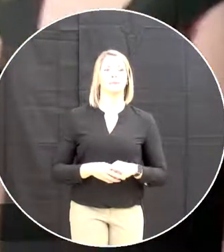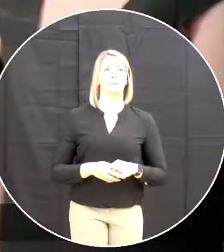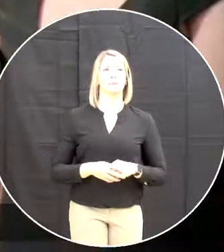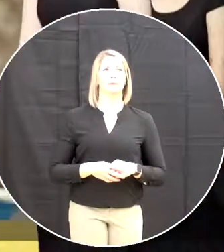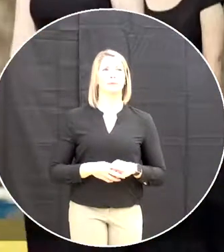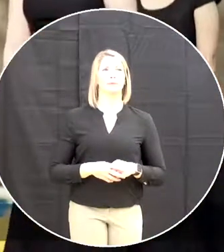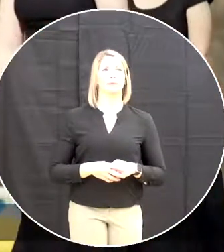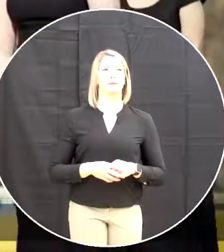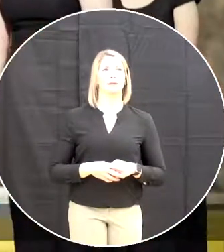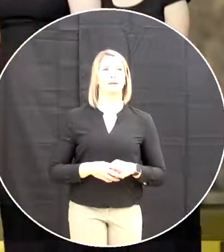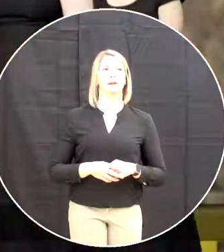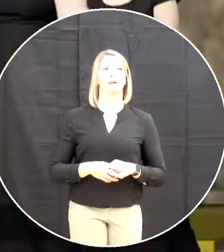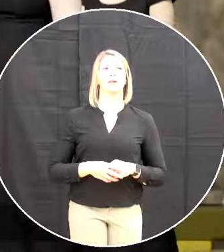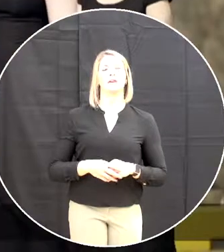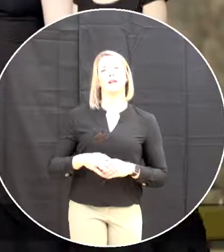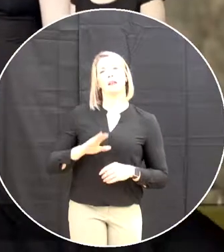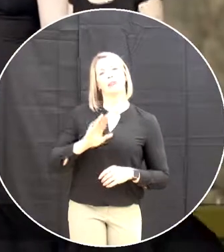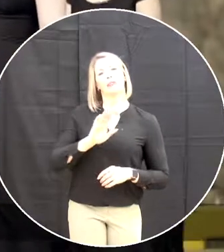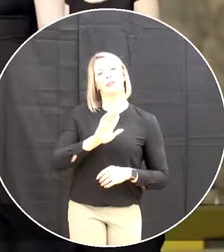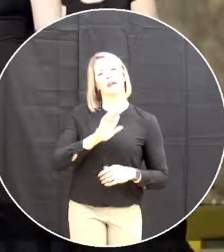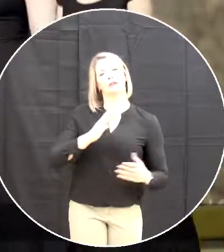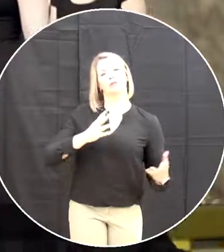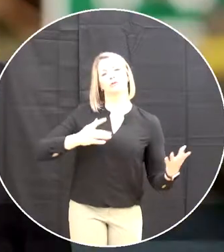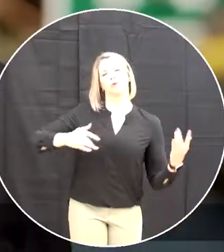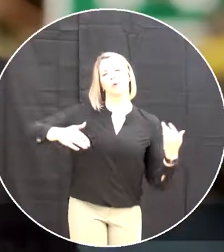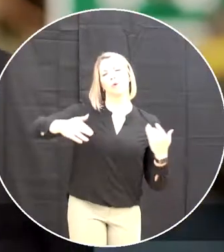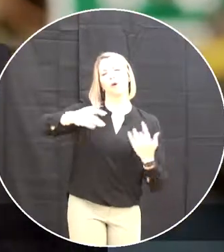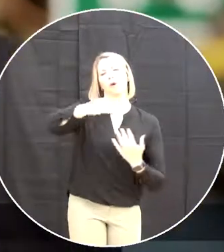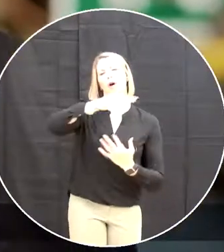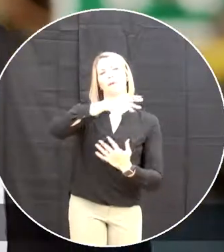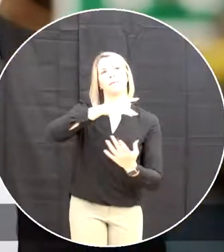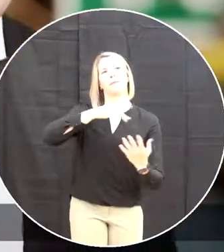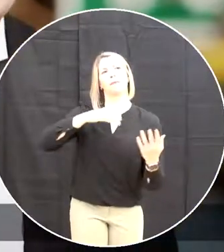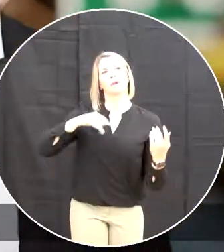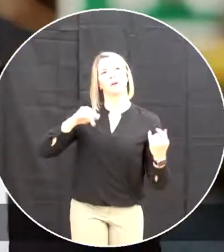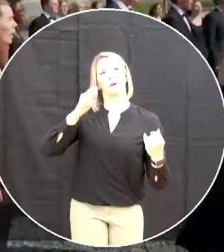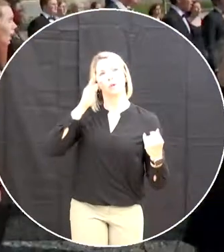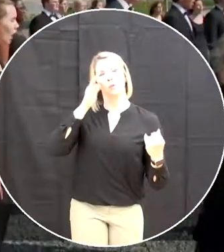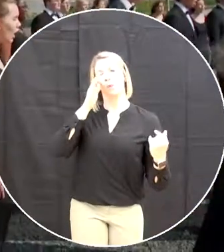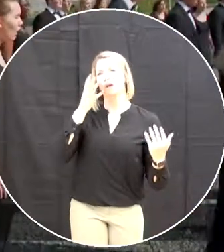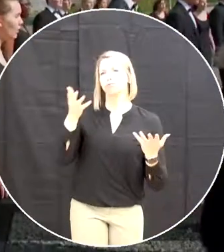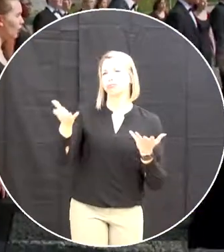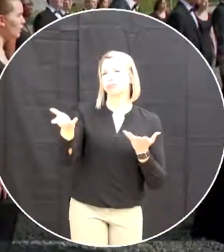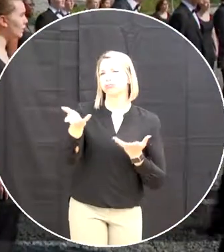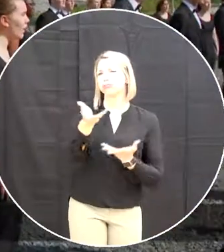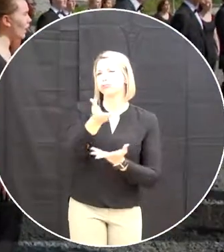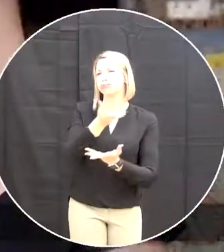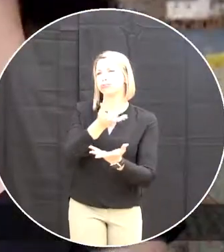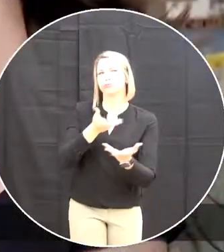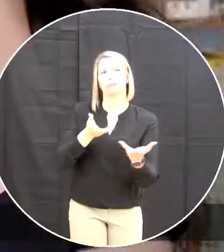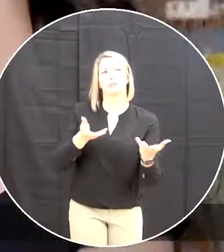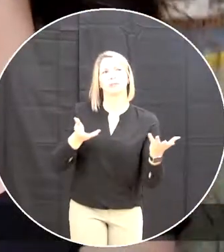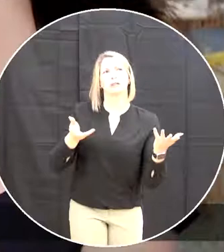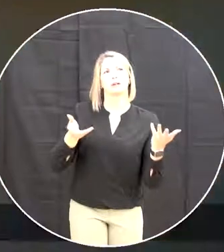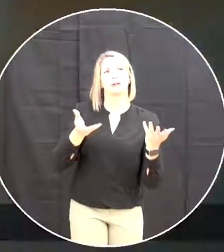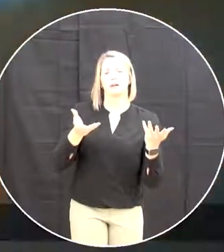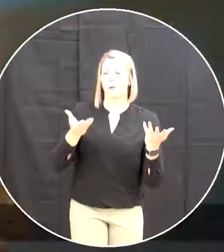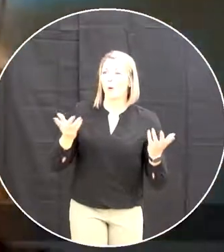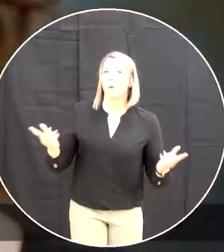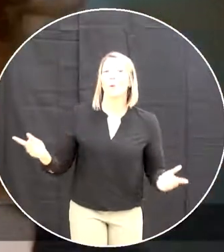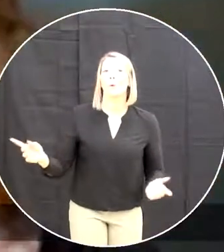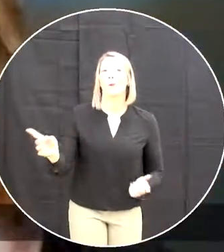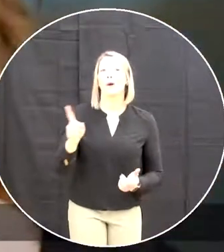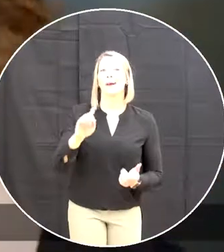The dark, the sunny hills On the banks of